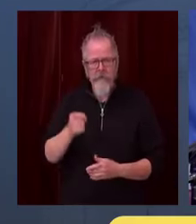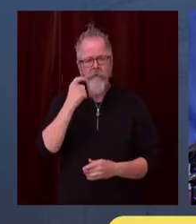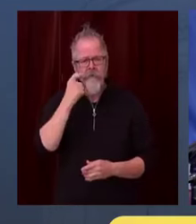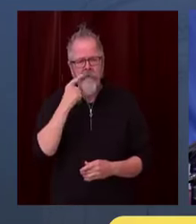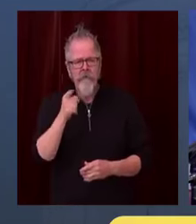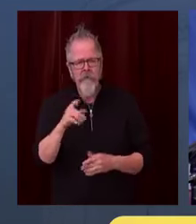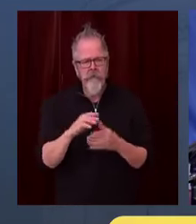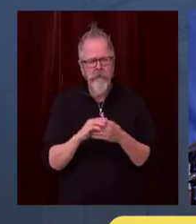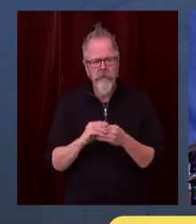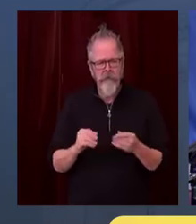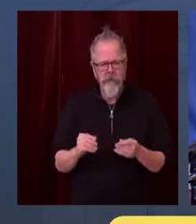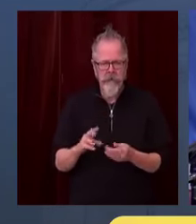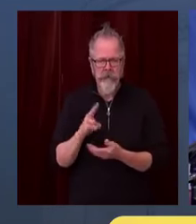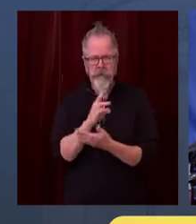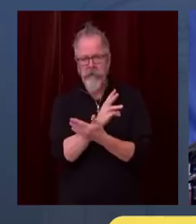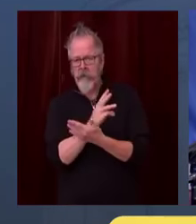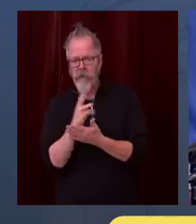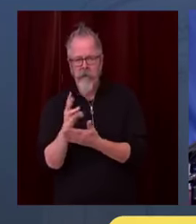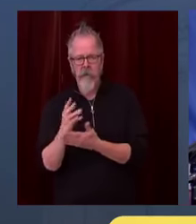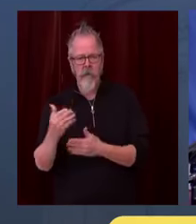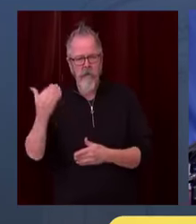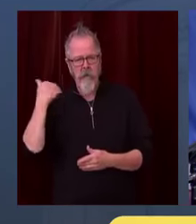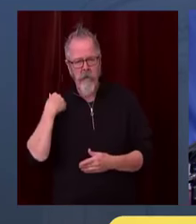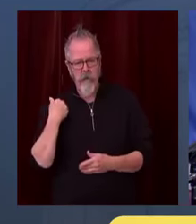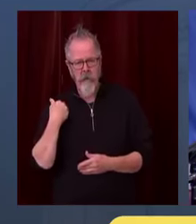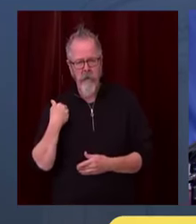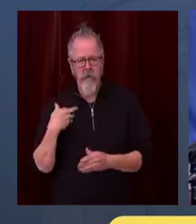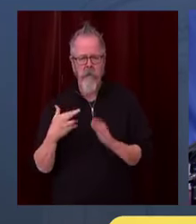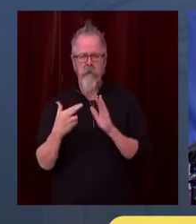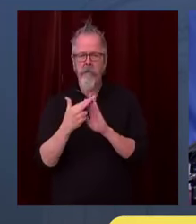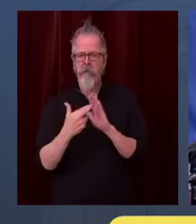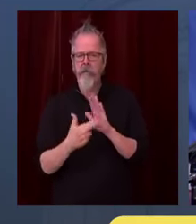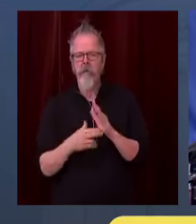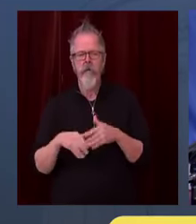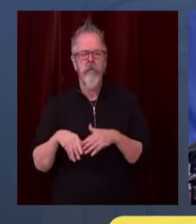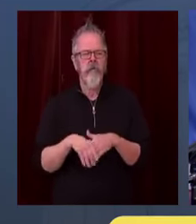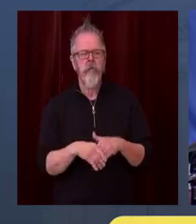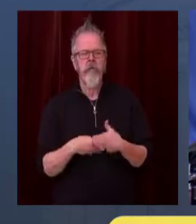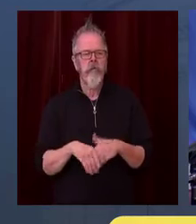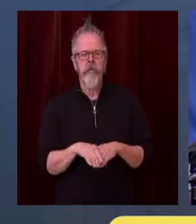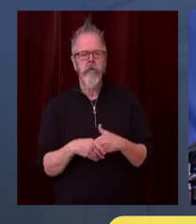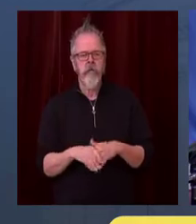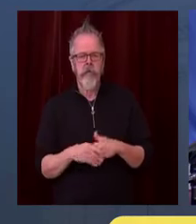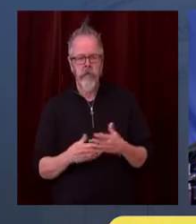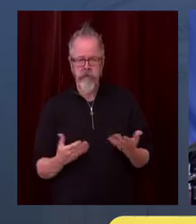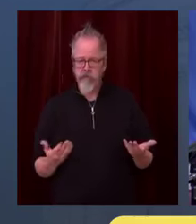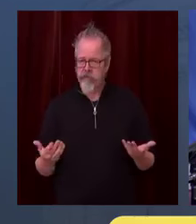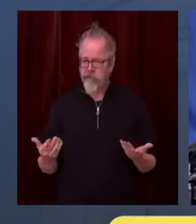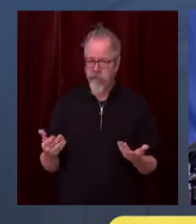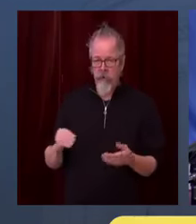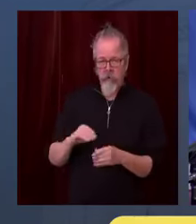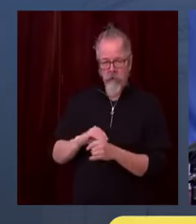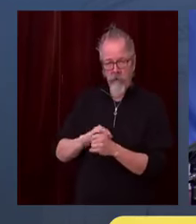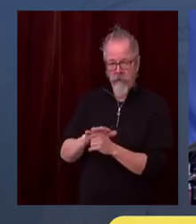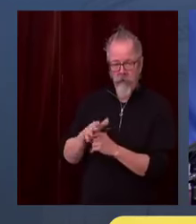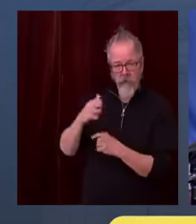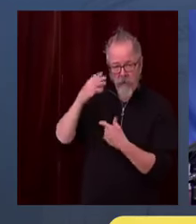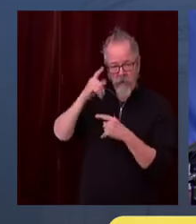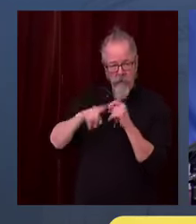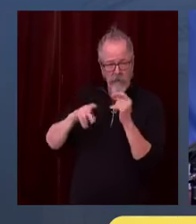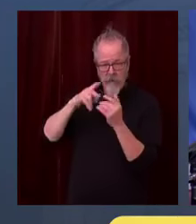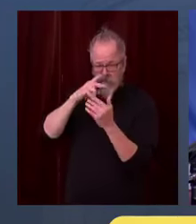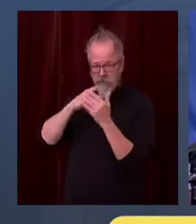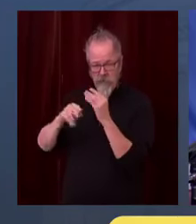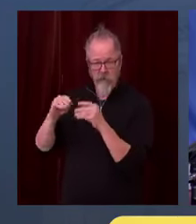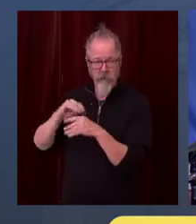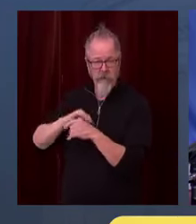a relatively good position, right? And we were concerned about a fall surge, but we were hoping it wouldn't happen. Well, it has happened.